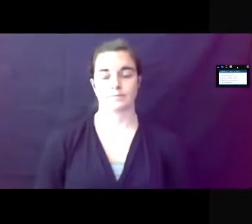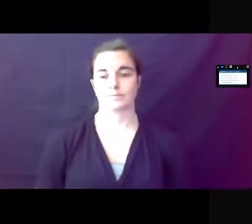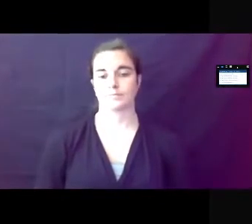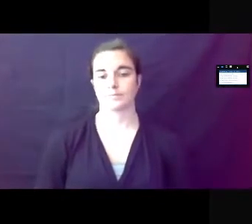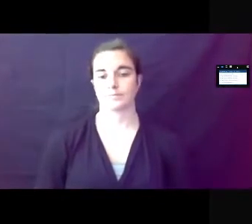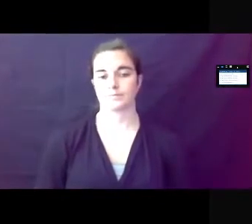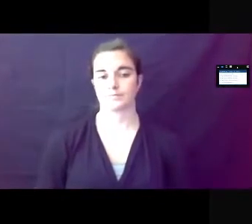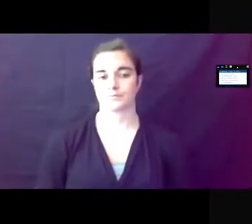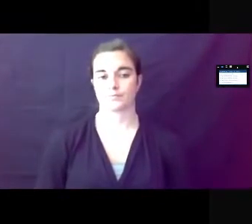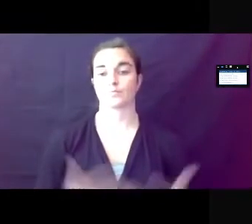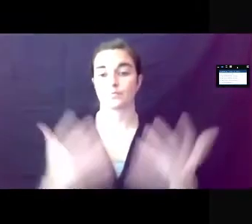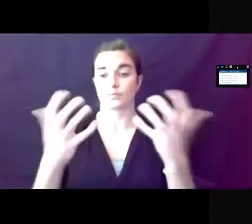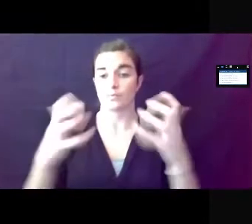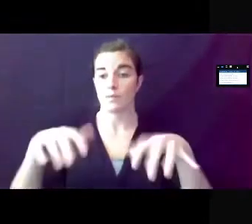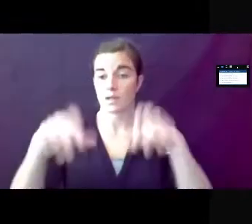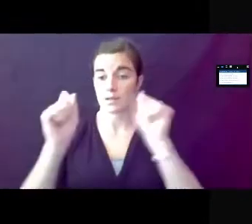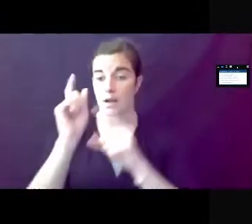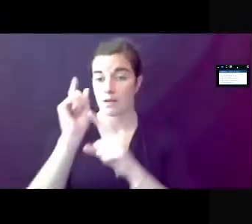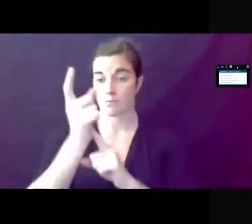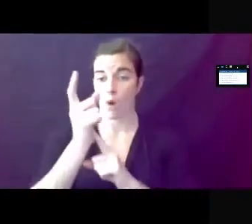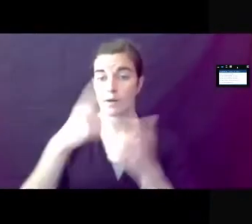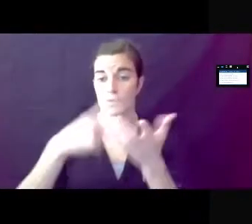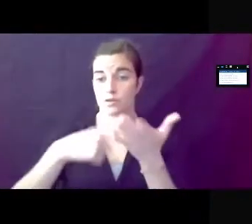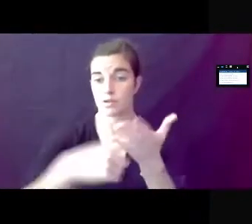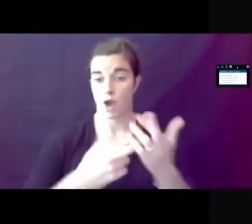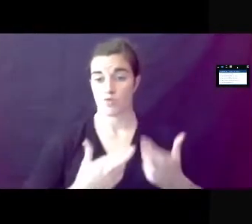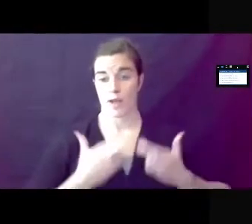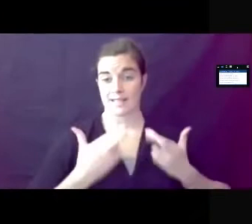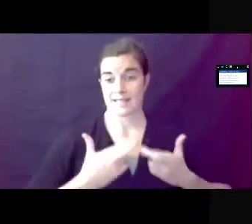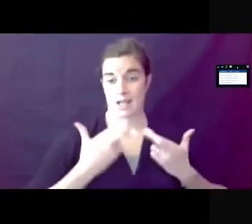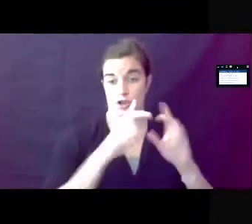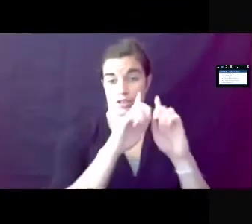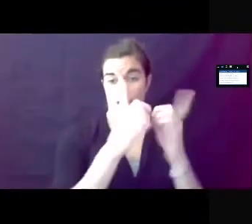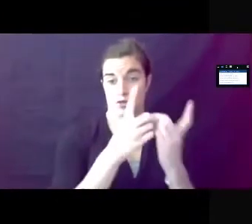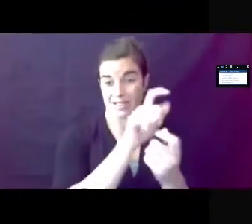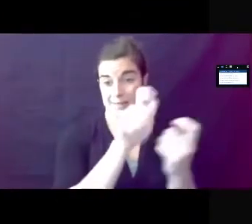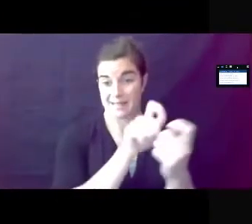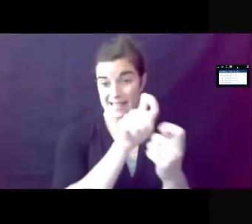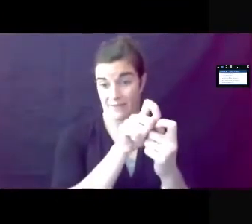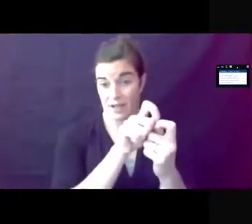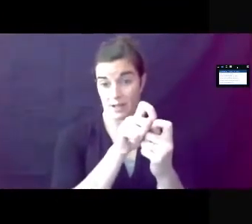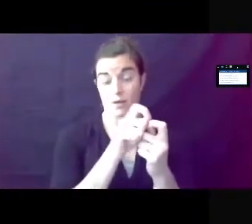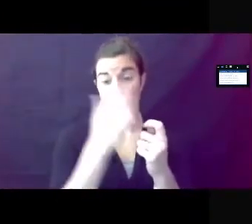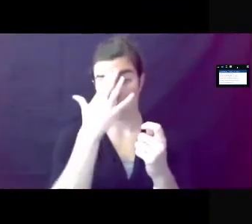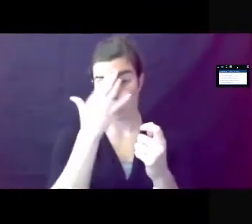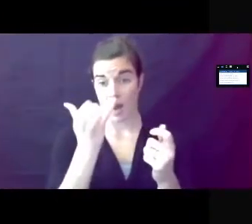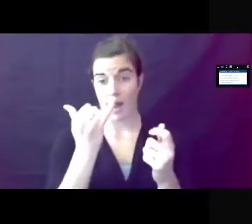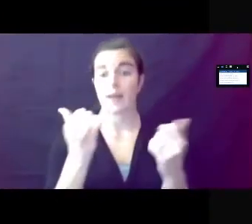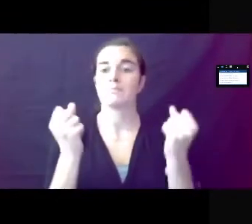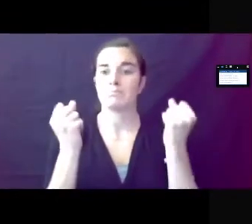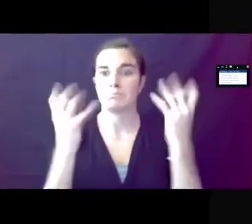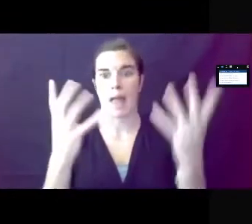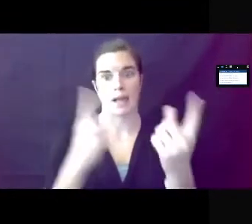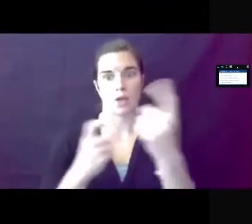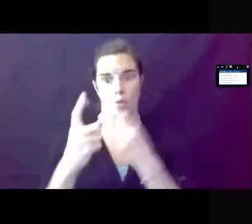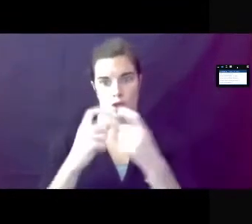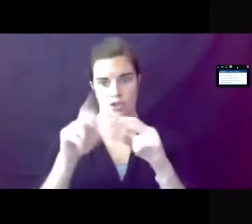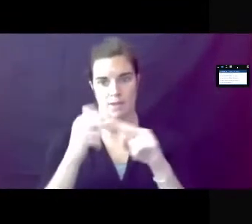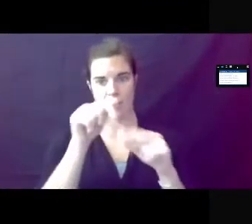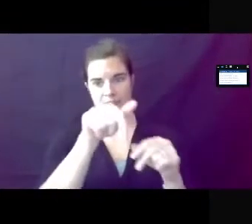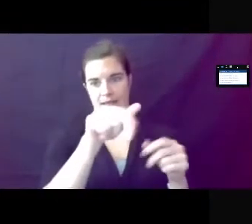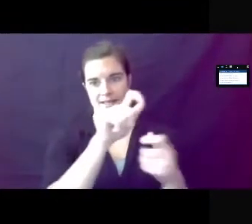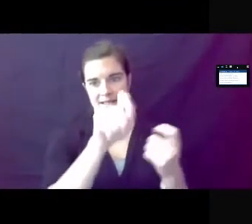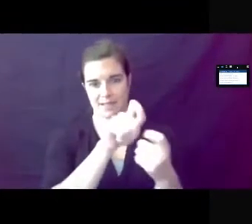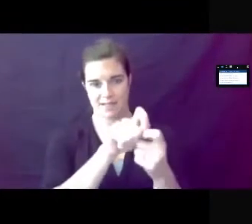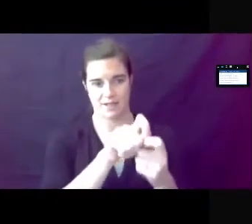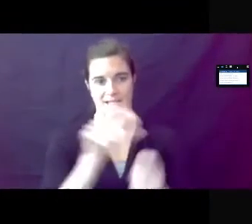We would like to take a moment to review the residential districts specifically, since we've received quite a few questions about these in particular. So we have